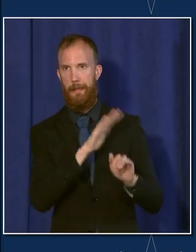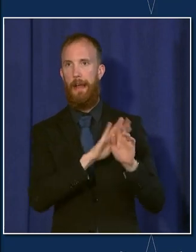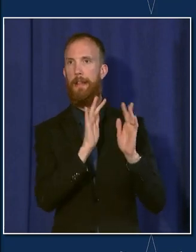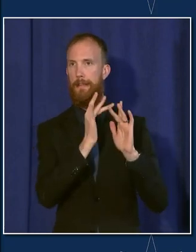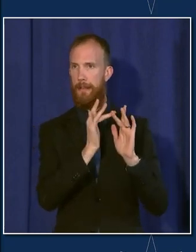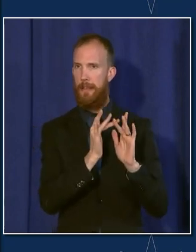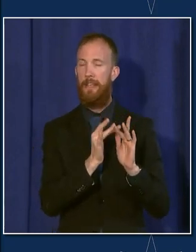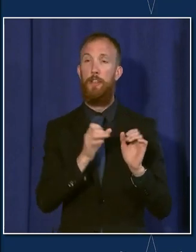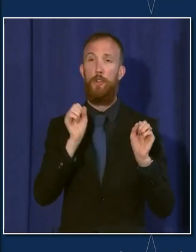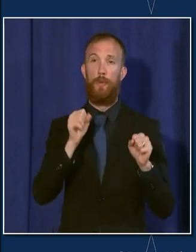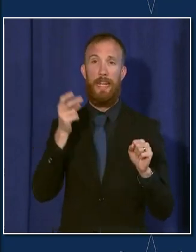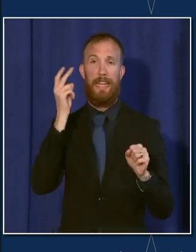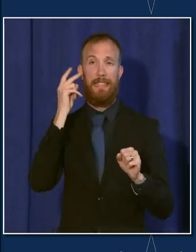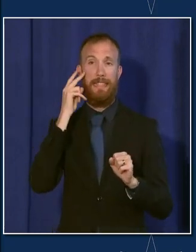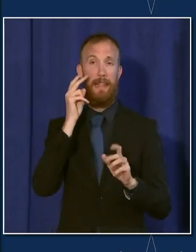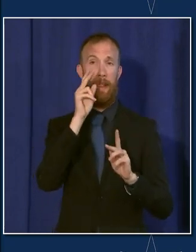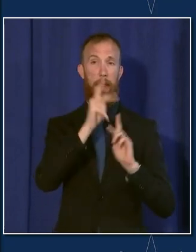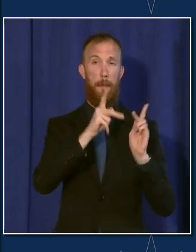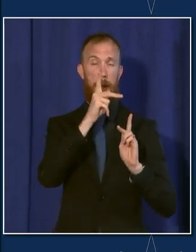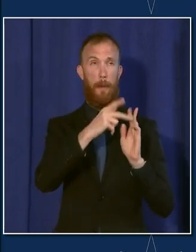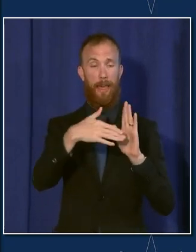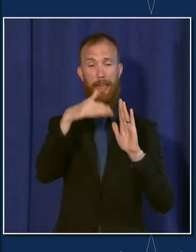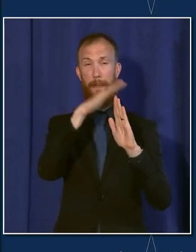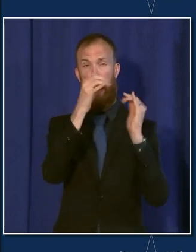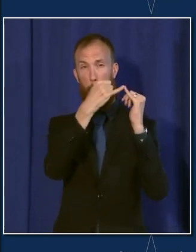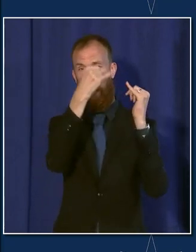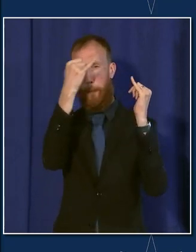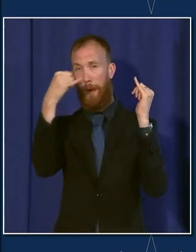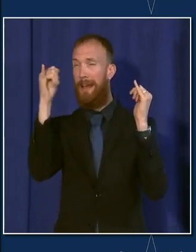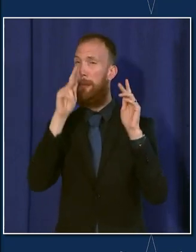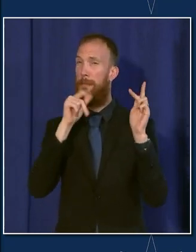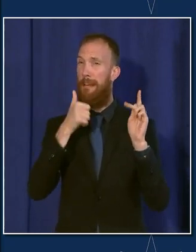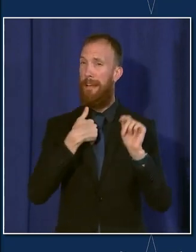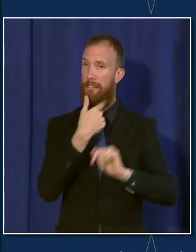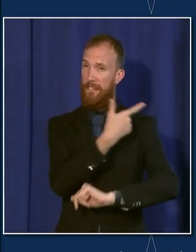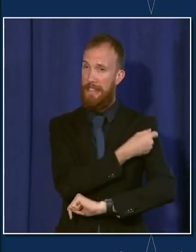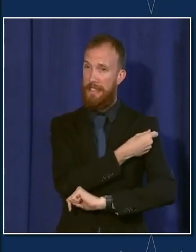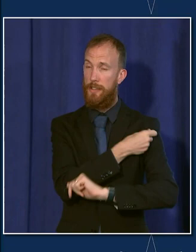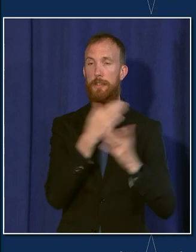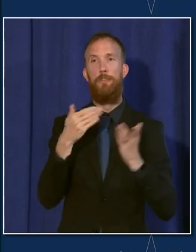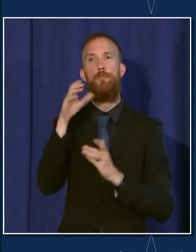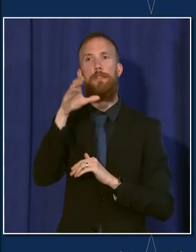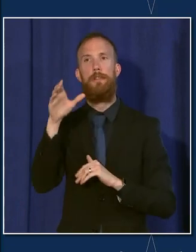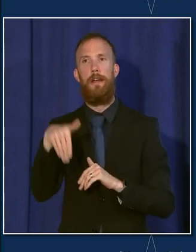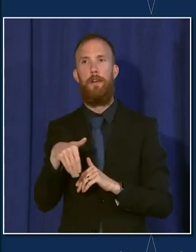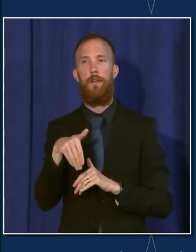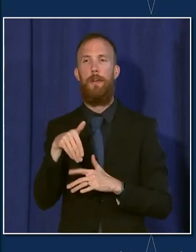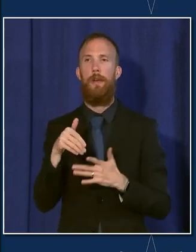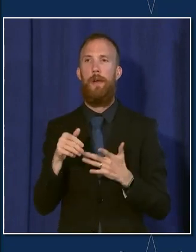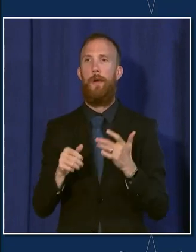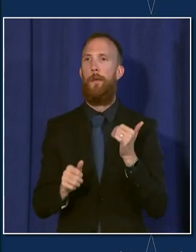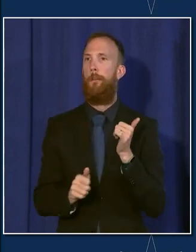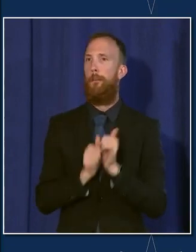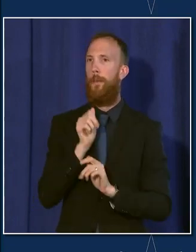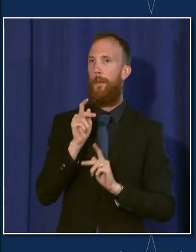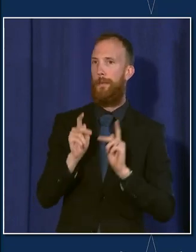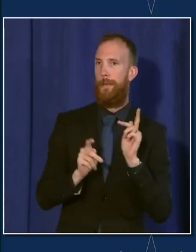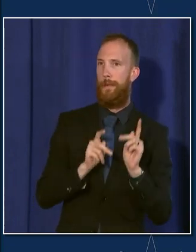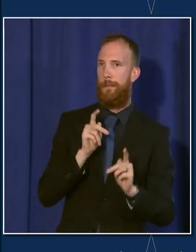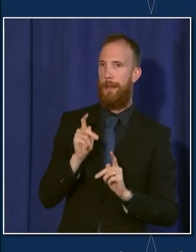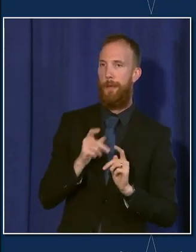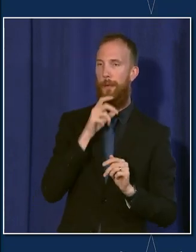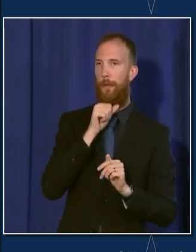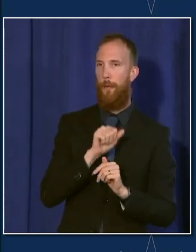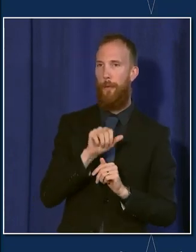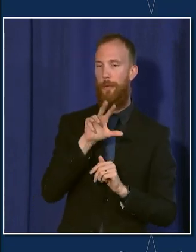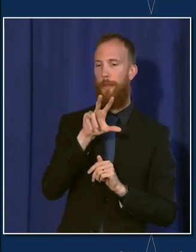rates of cases among the unvaccinated. So here in Chicago, we're seeing the highest rate among unvaccinated people